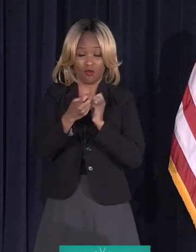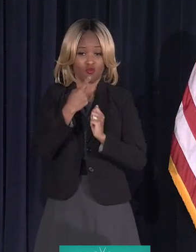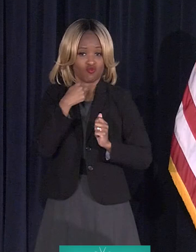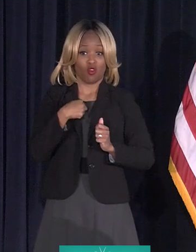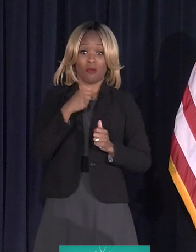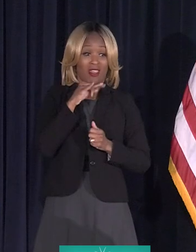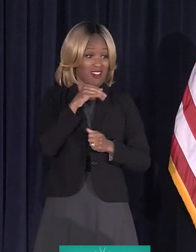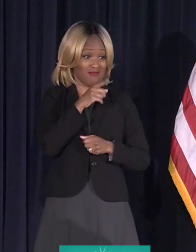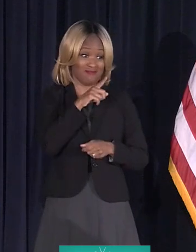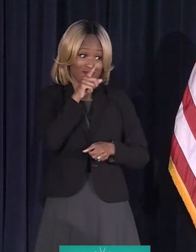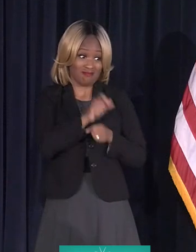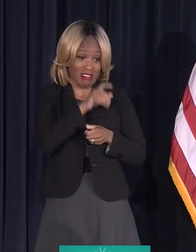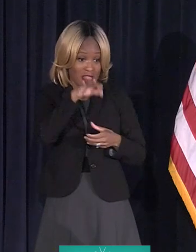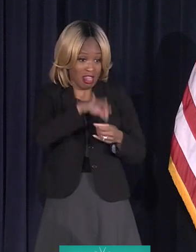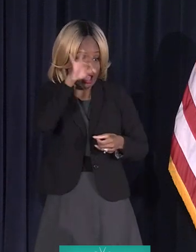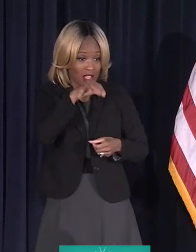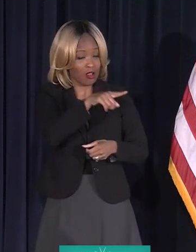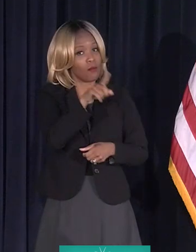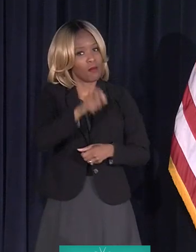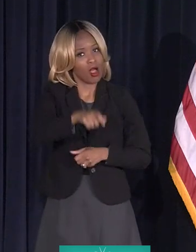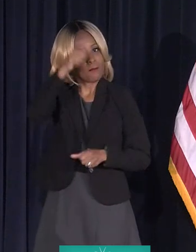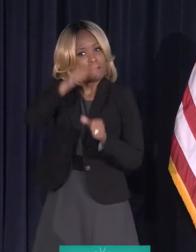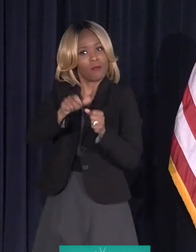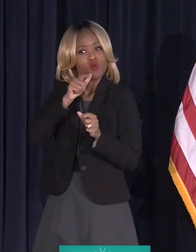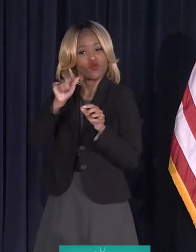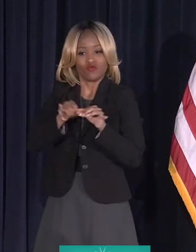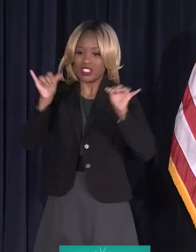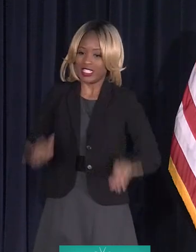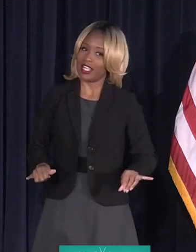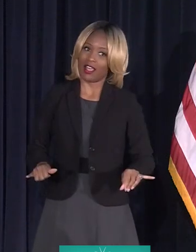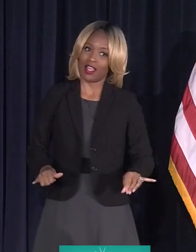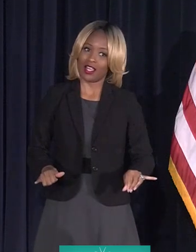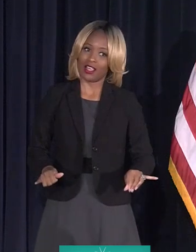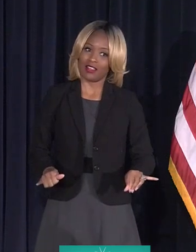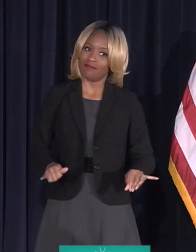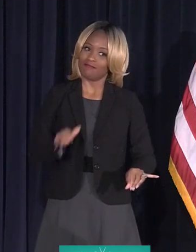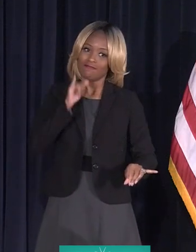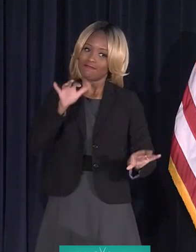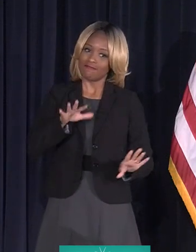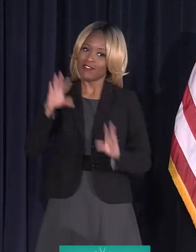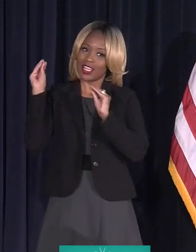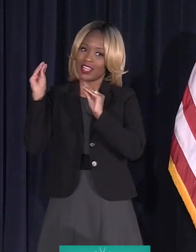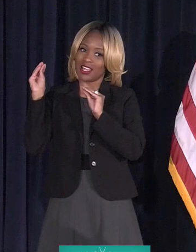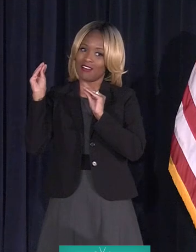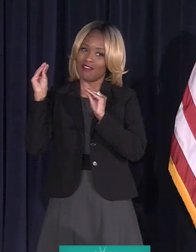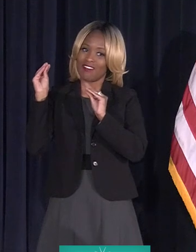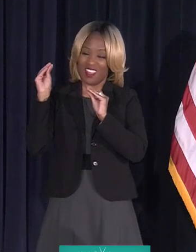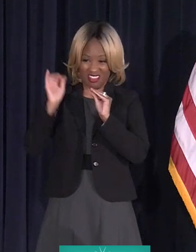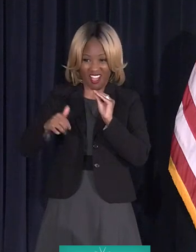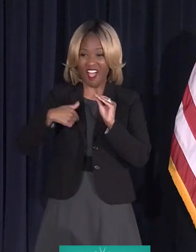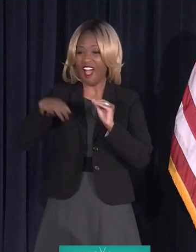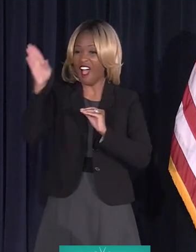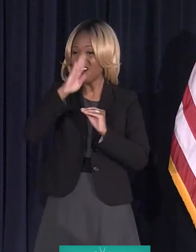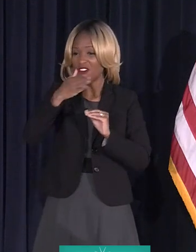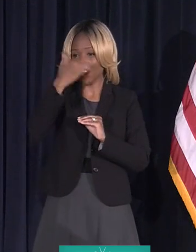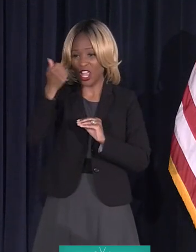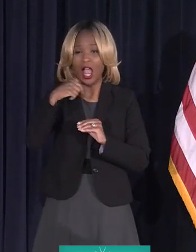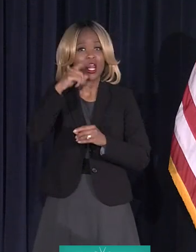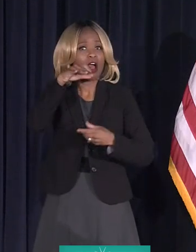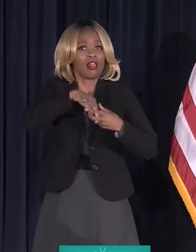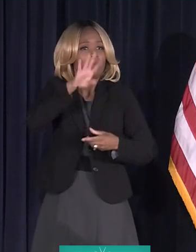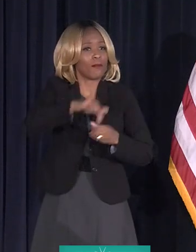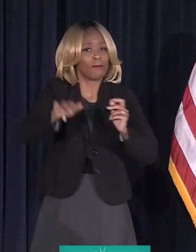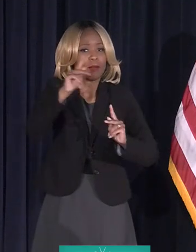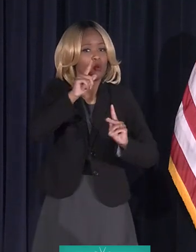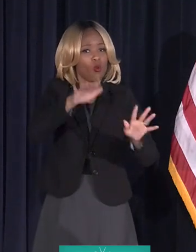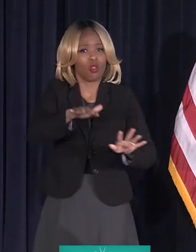you need to remember who stayed. And it's something that I never forget for a second. I did not get elected by the people who left.